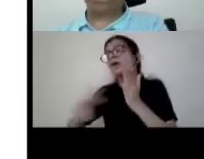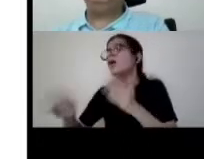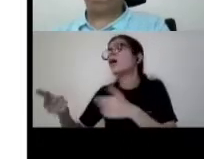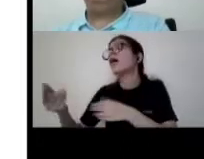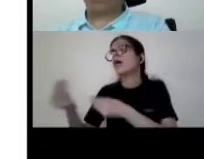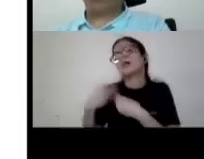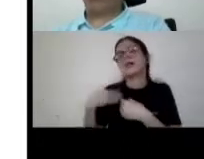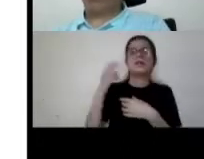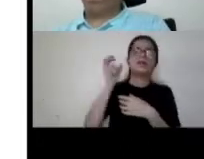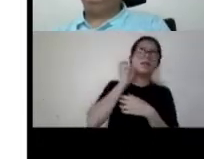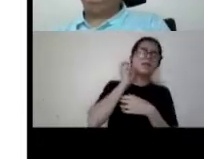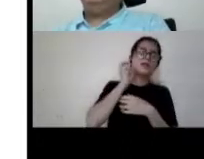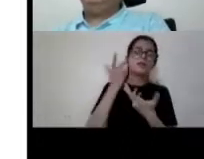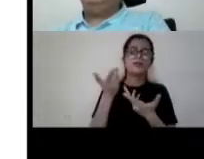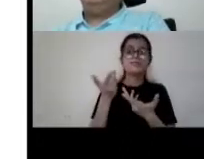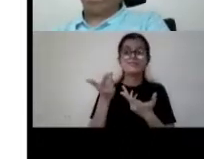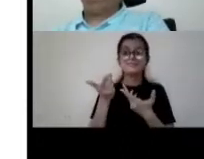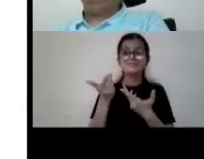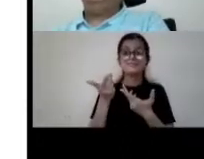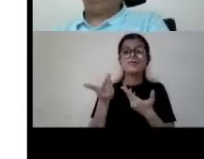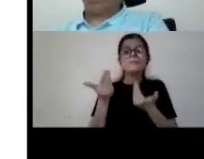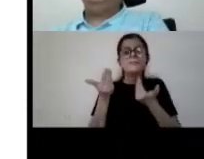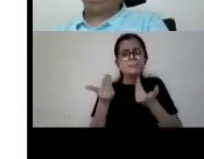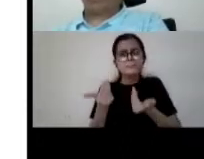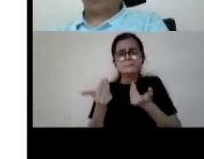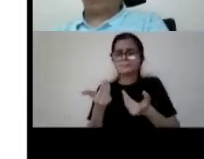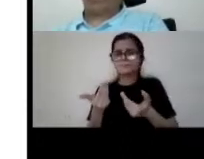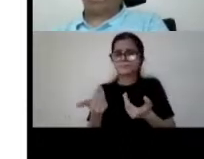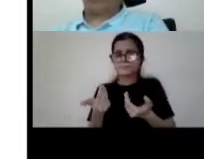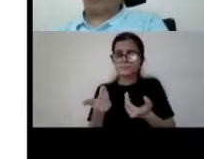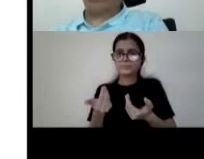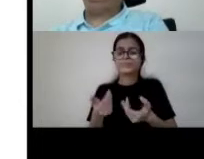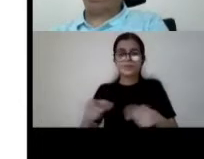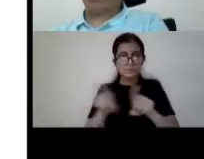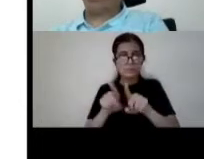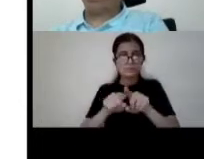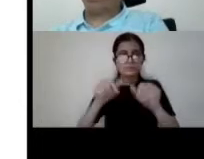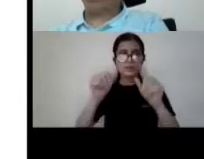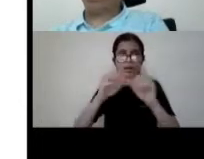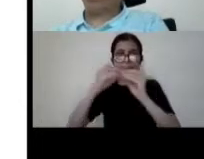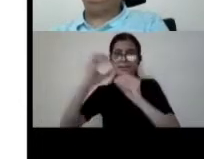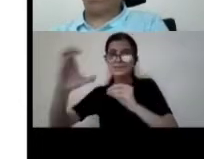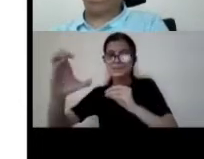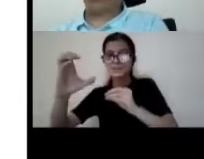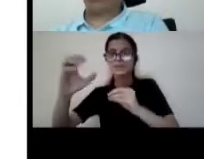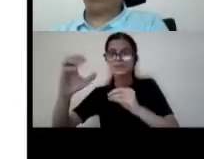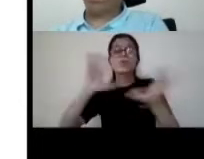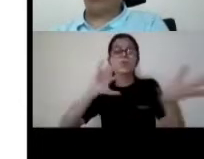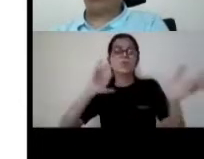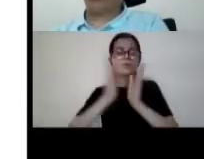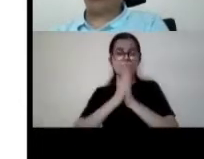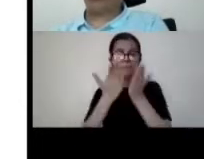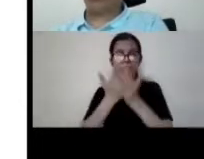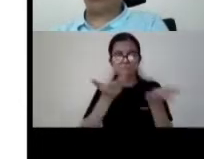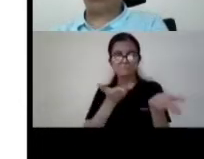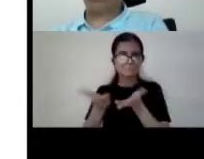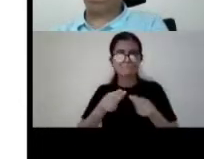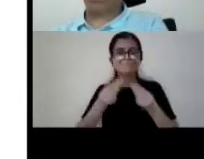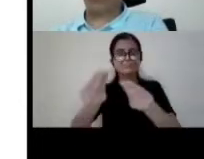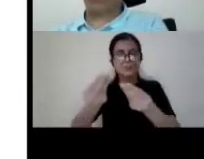uh similarly now through the abc global book service we have access to almost